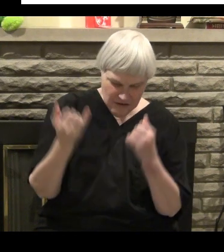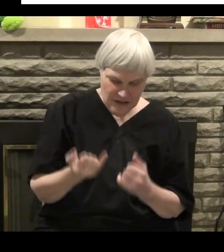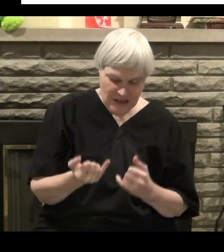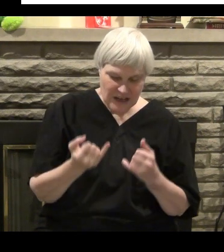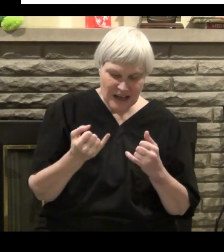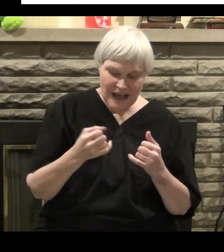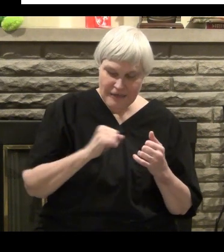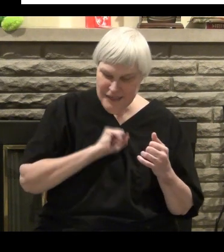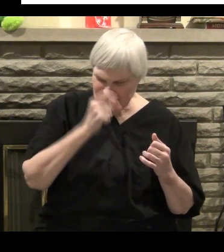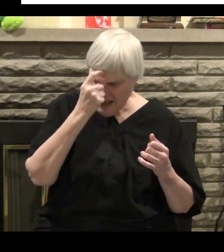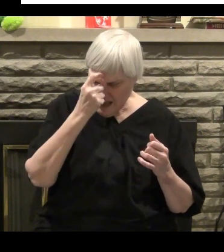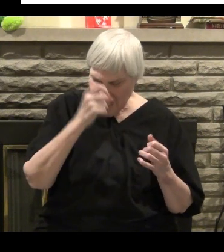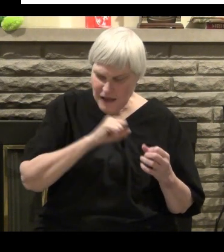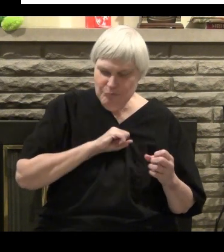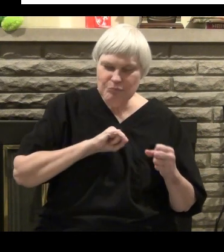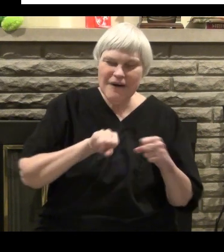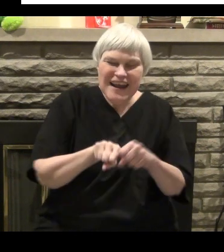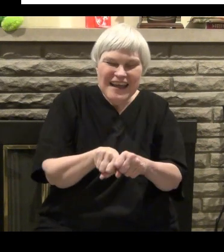lusting after married women.